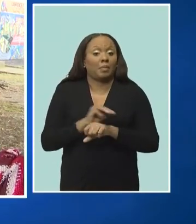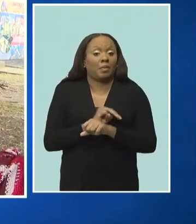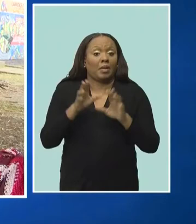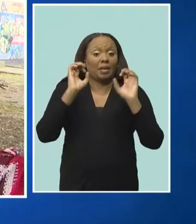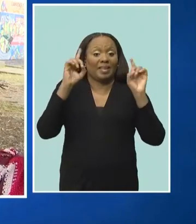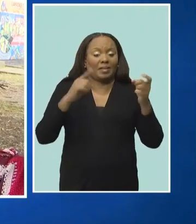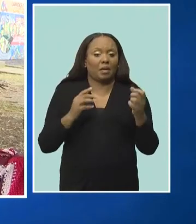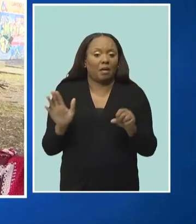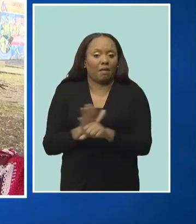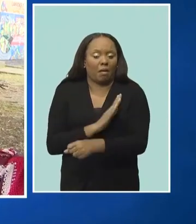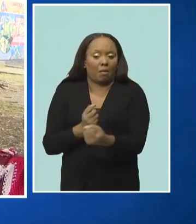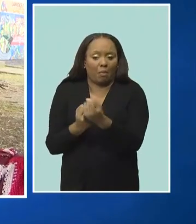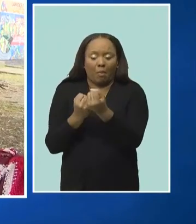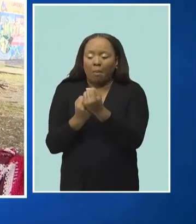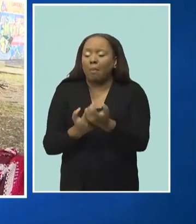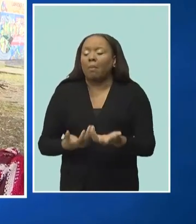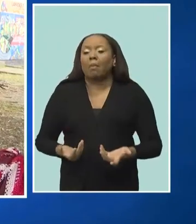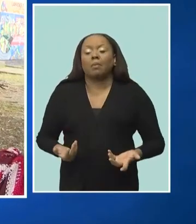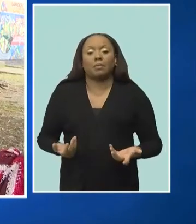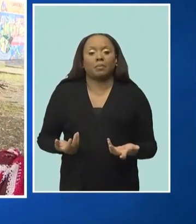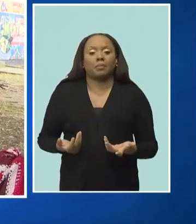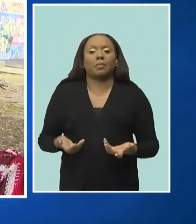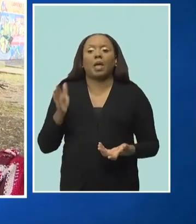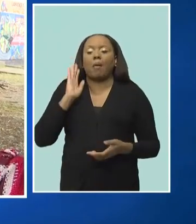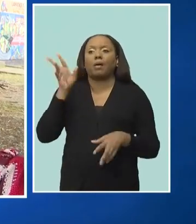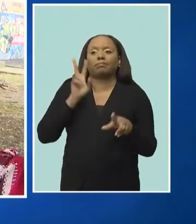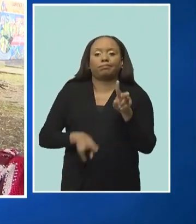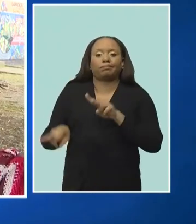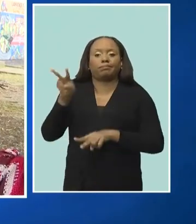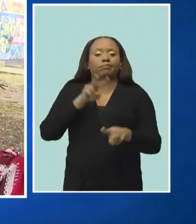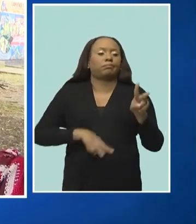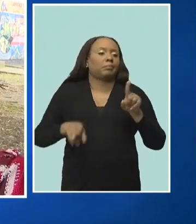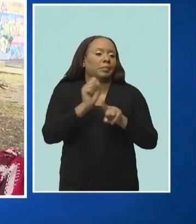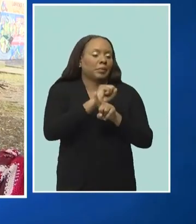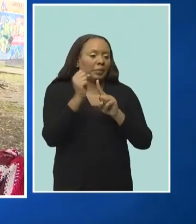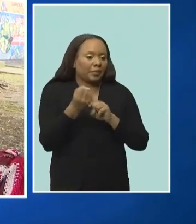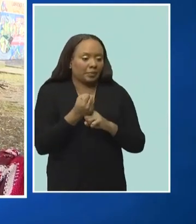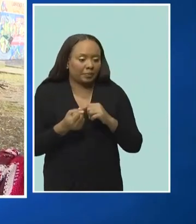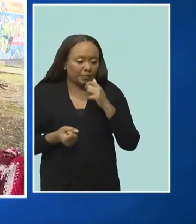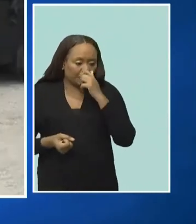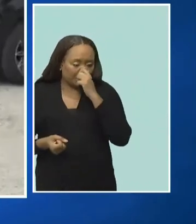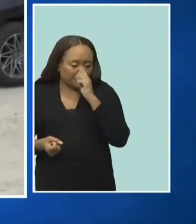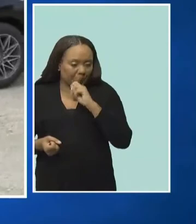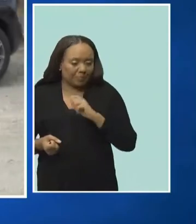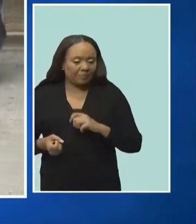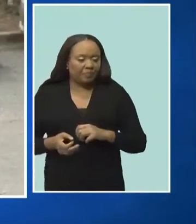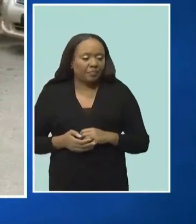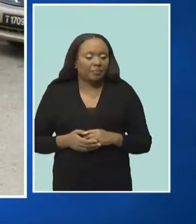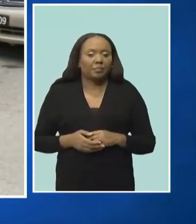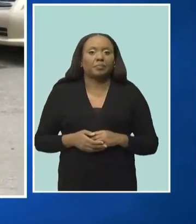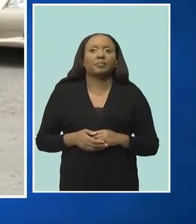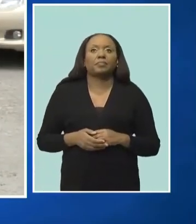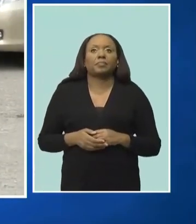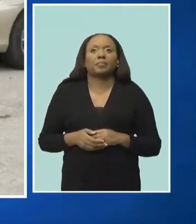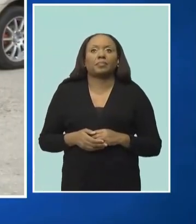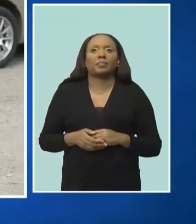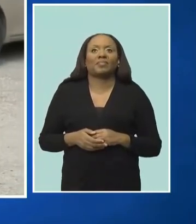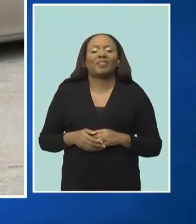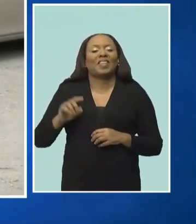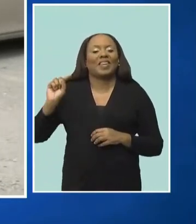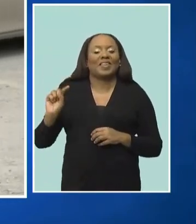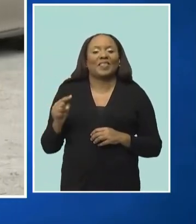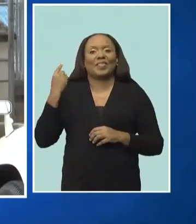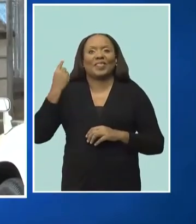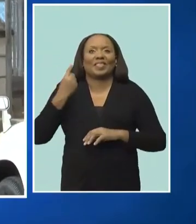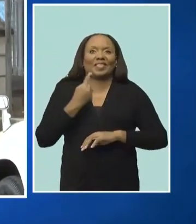and we will be monitoring the situation closely. Mr. Blackett confirms the attendance on day one of the